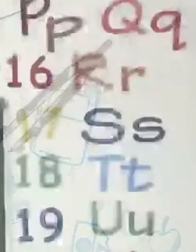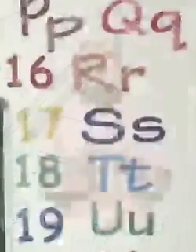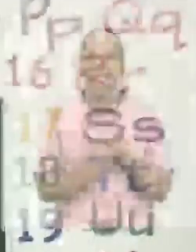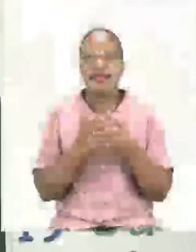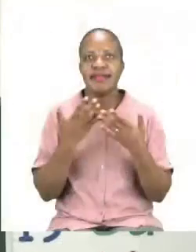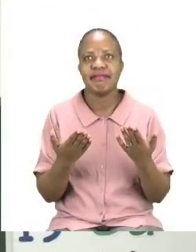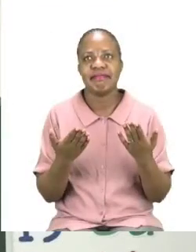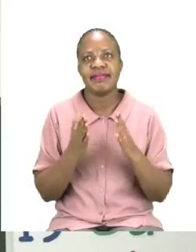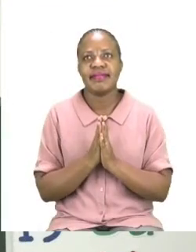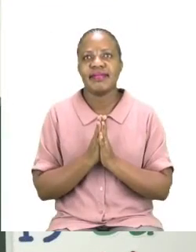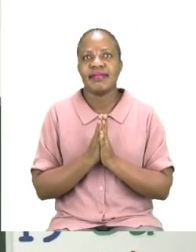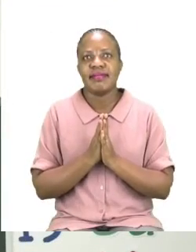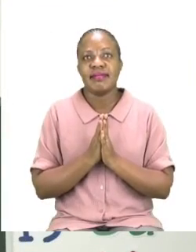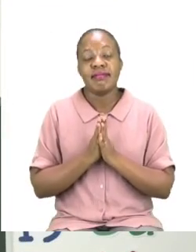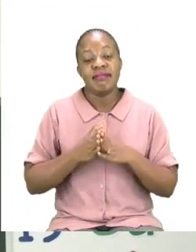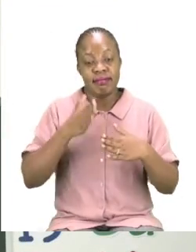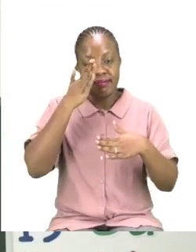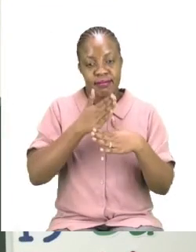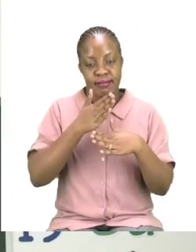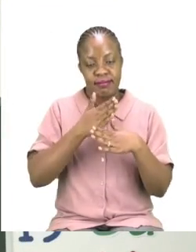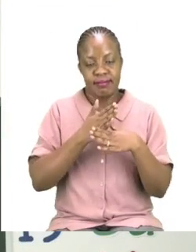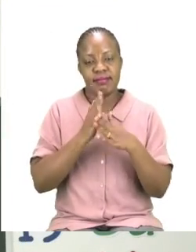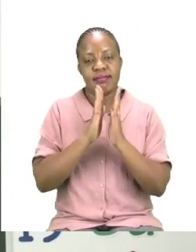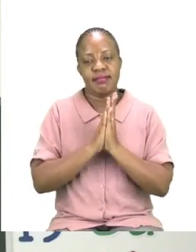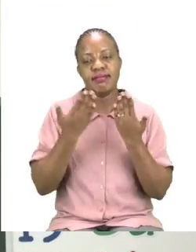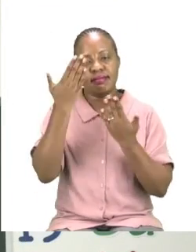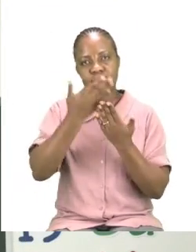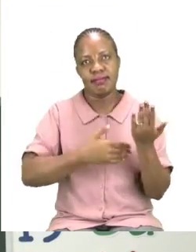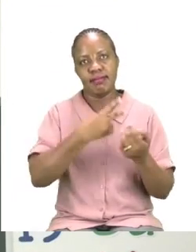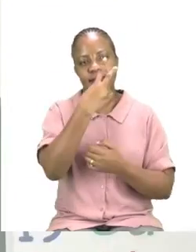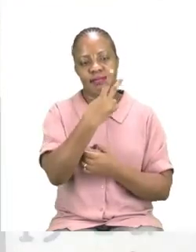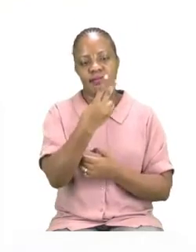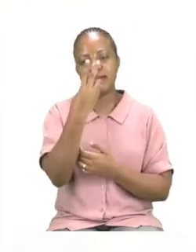For our next activity, please turn to page 23.